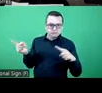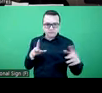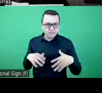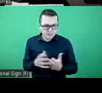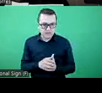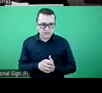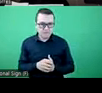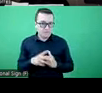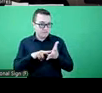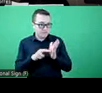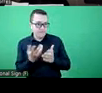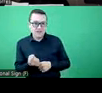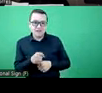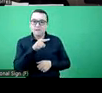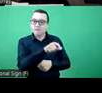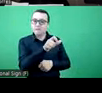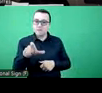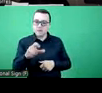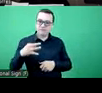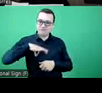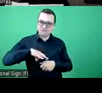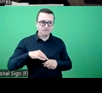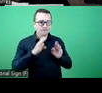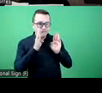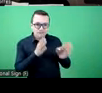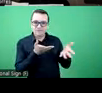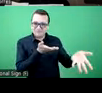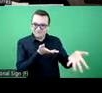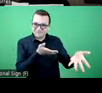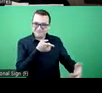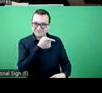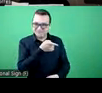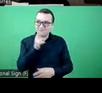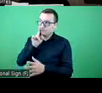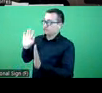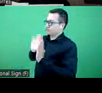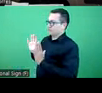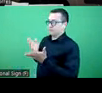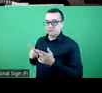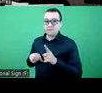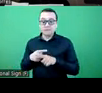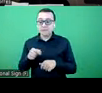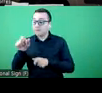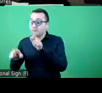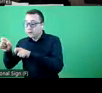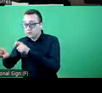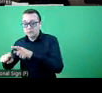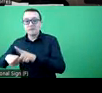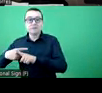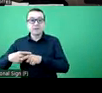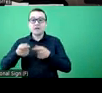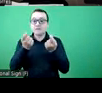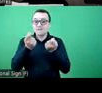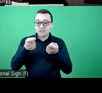side, where we have the beneficiary population here, and then the financing schemes